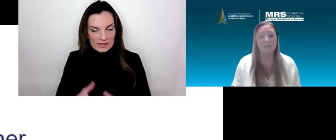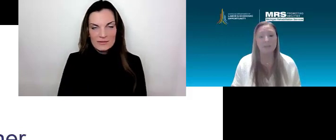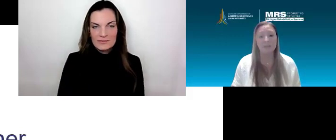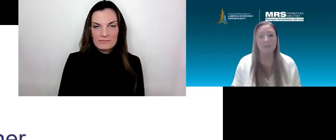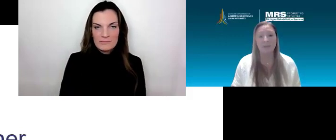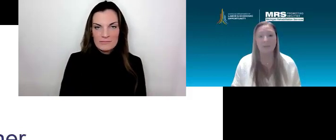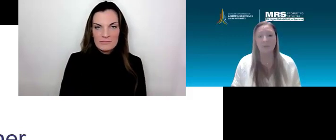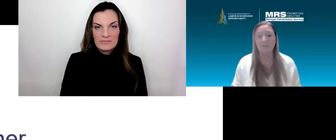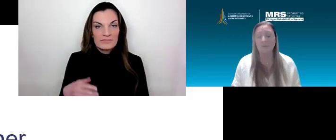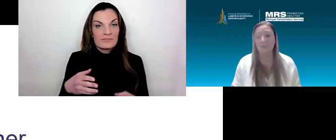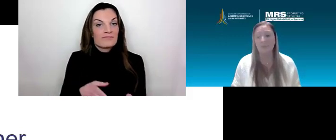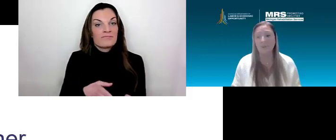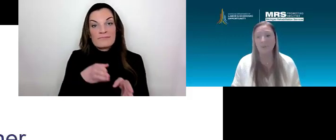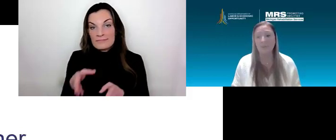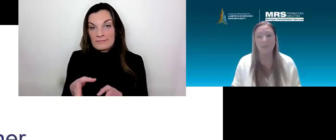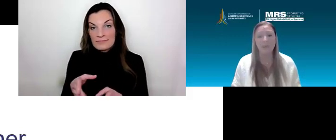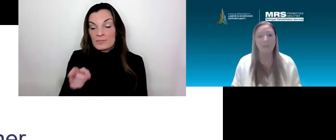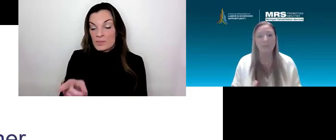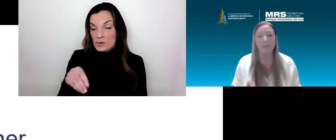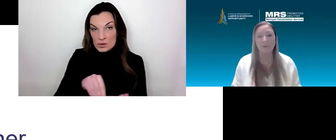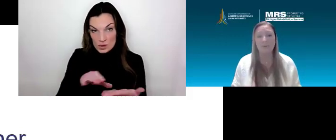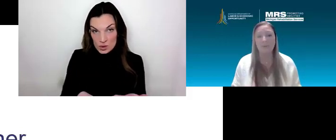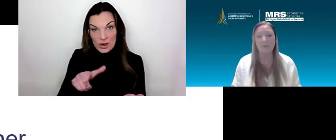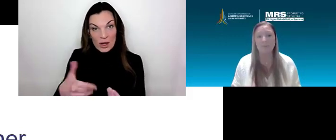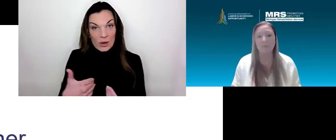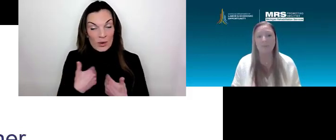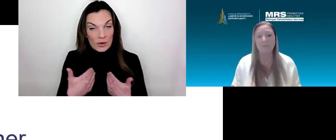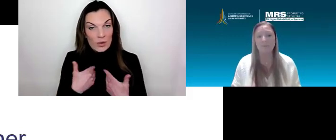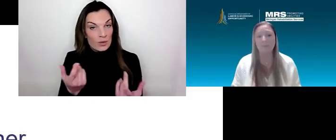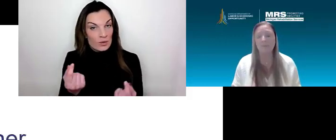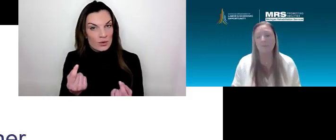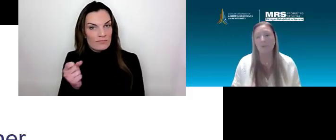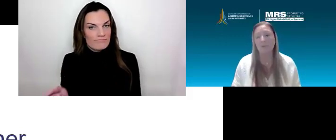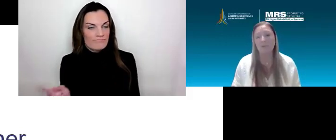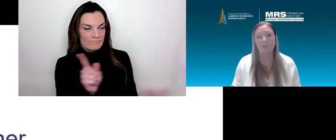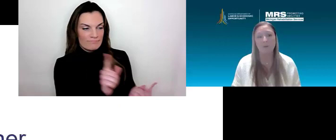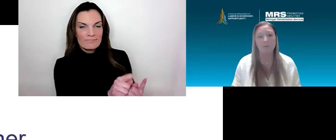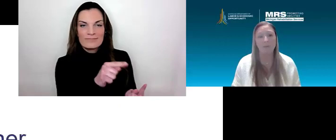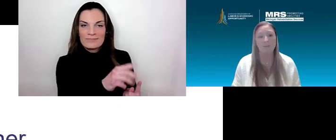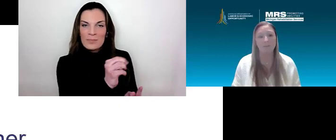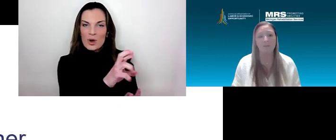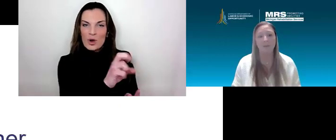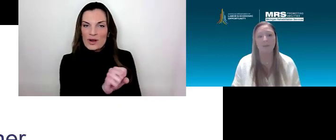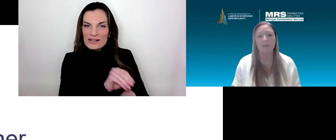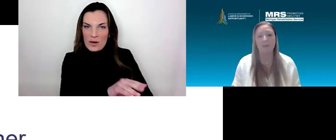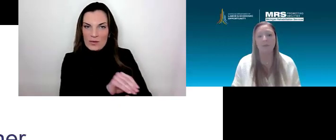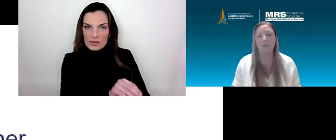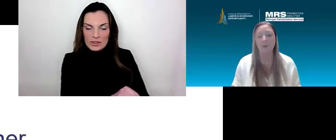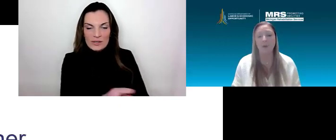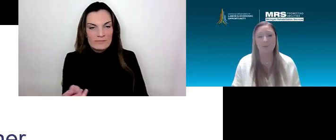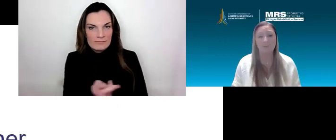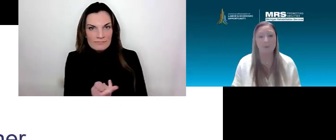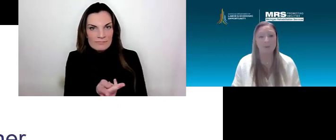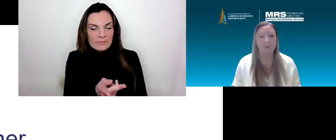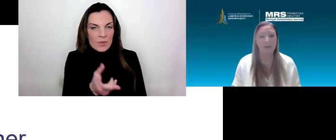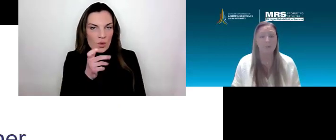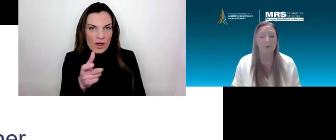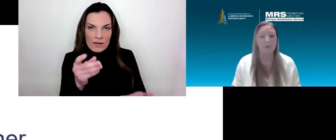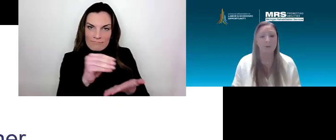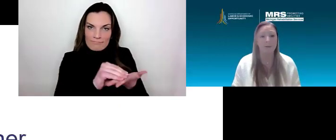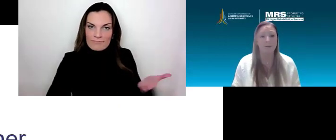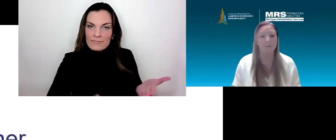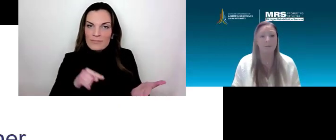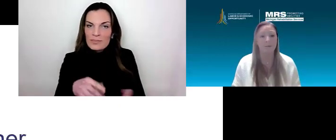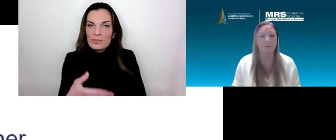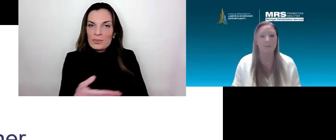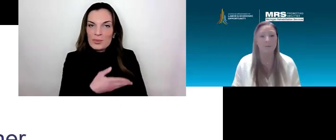have the student and youth meet with the MRS counselor to complete the Pre-ETS agreement to begin that career exploration and